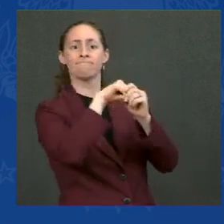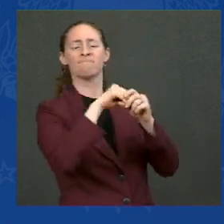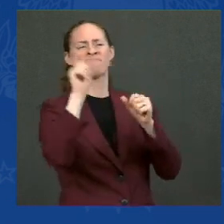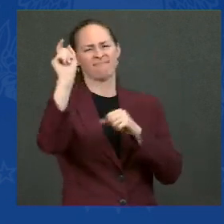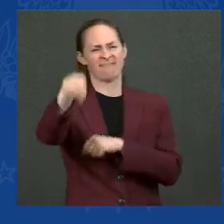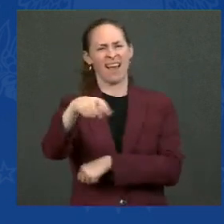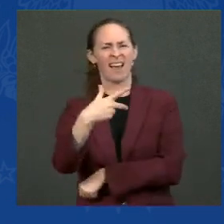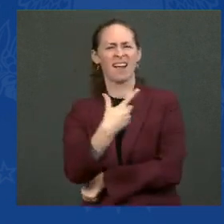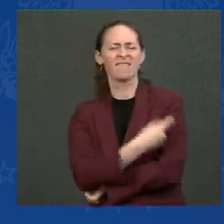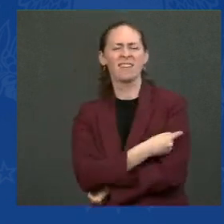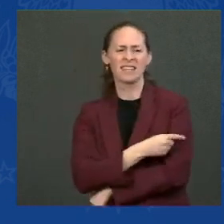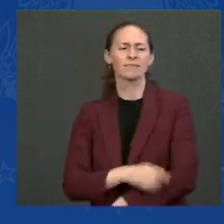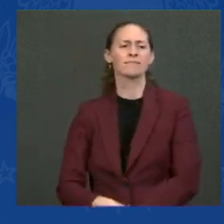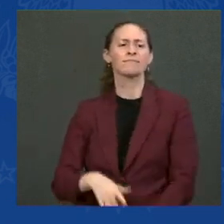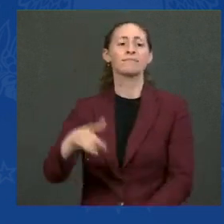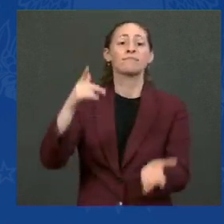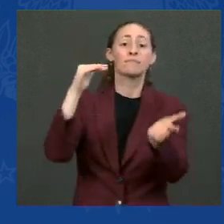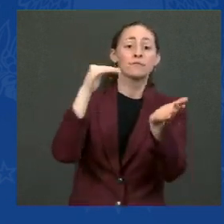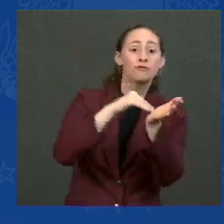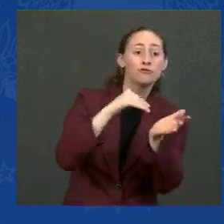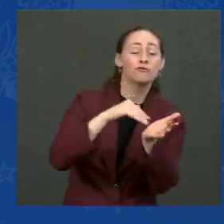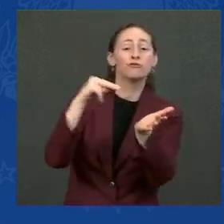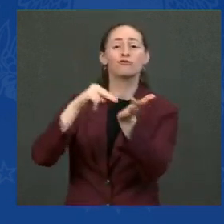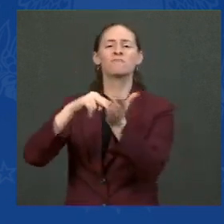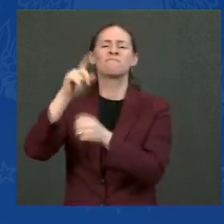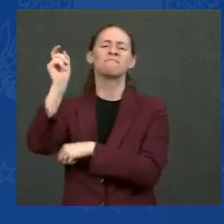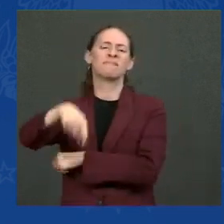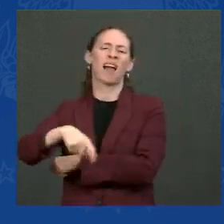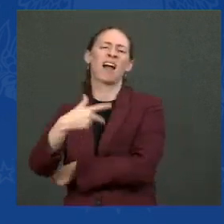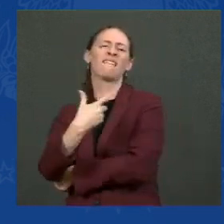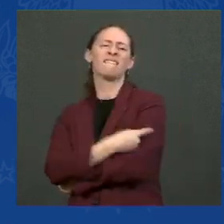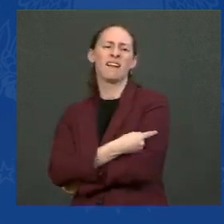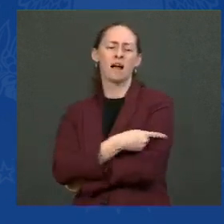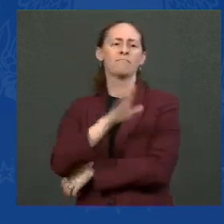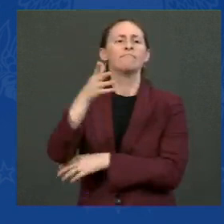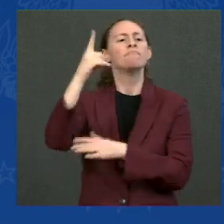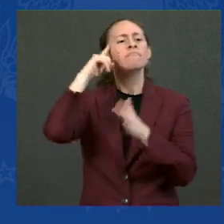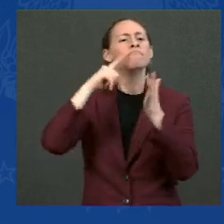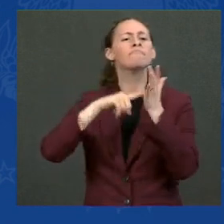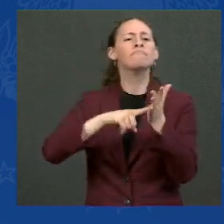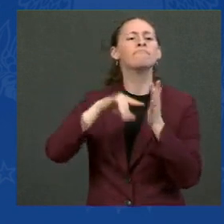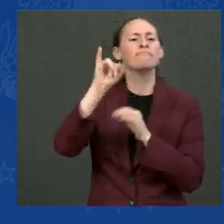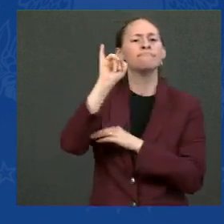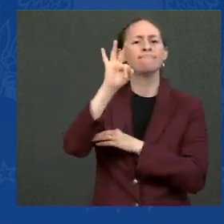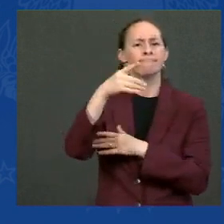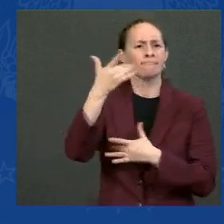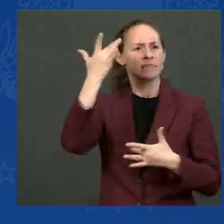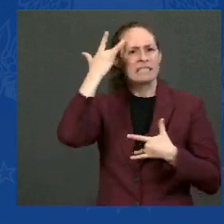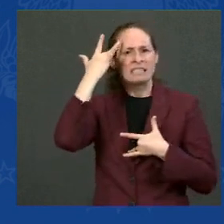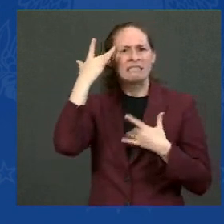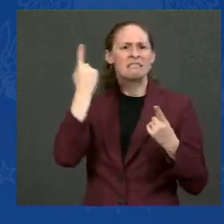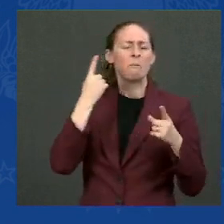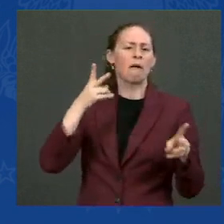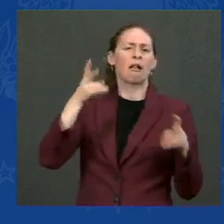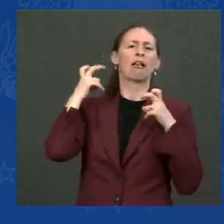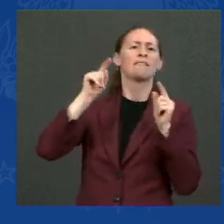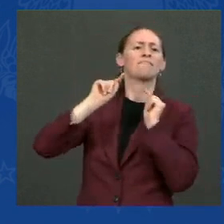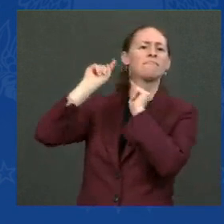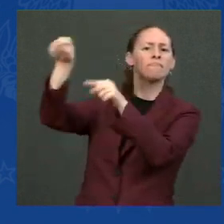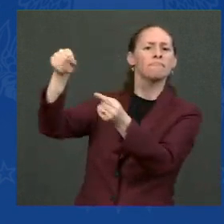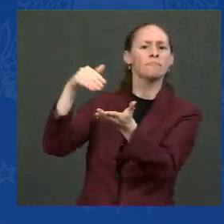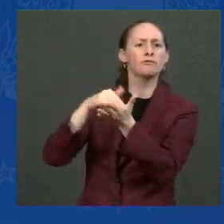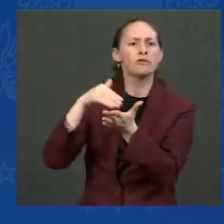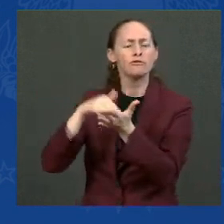care workers are vaccinated, because if you seek care at a health care facility, you should have the certainty that the people